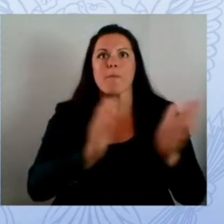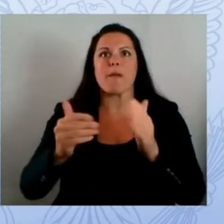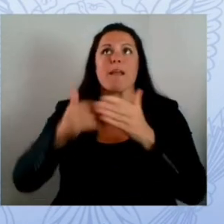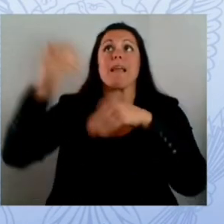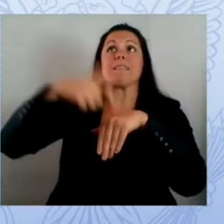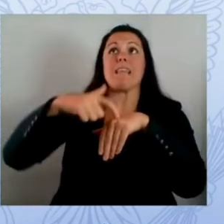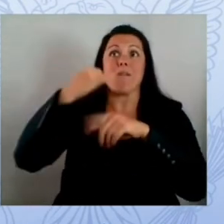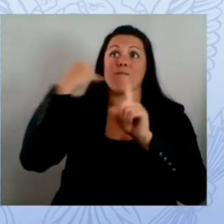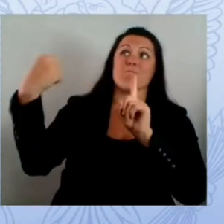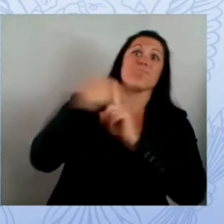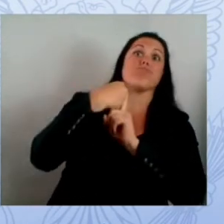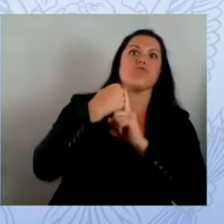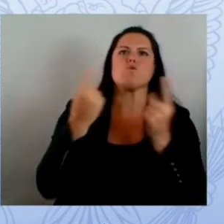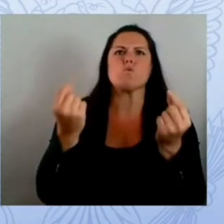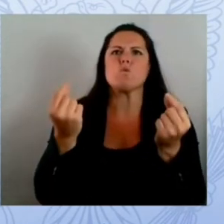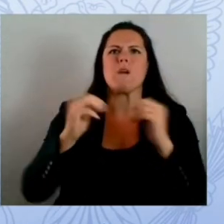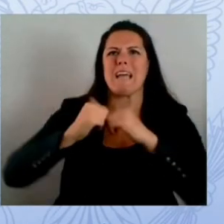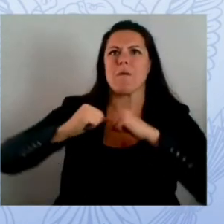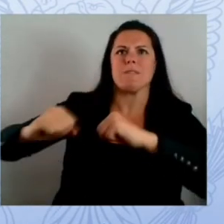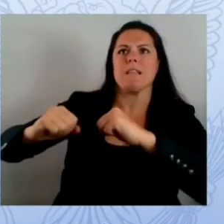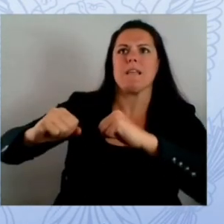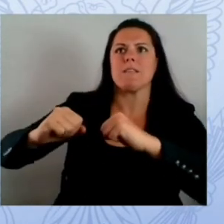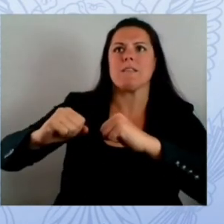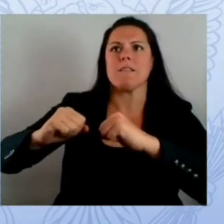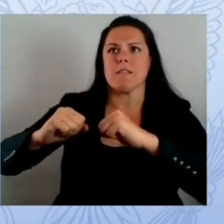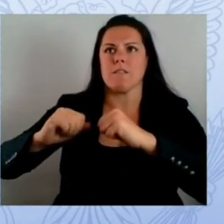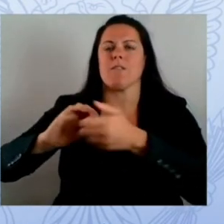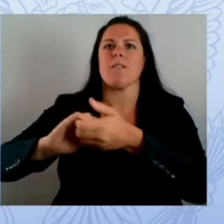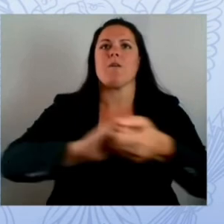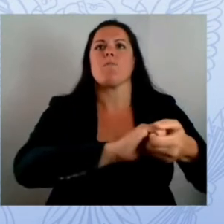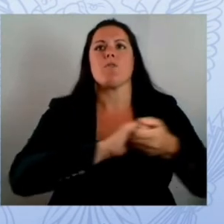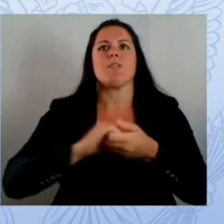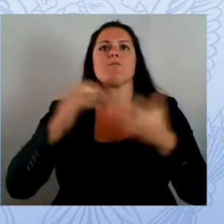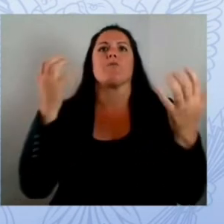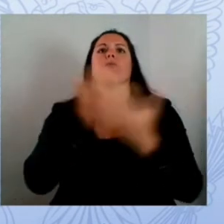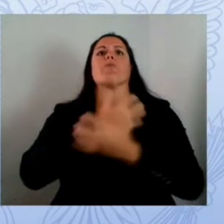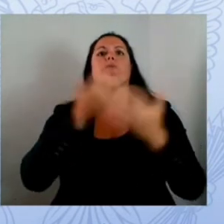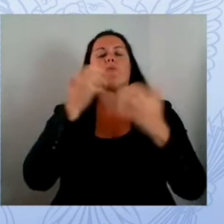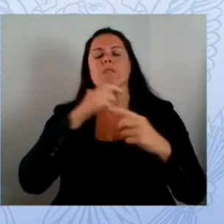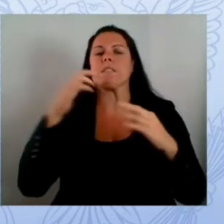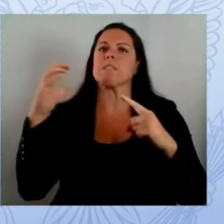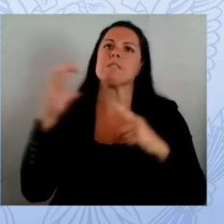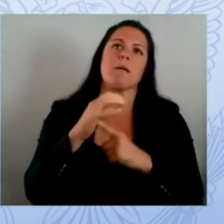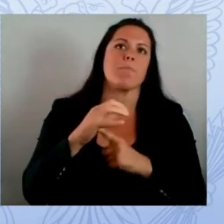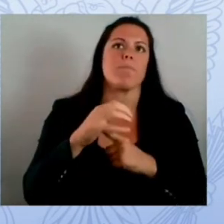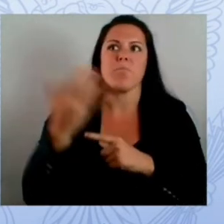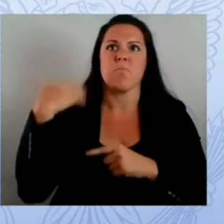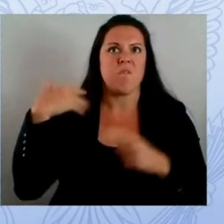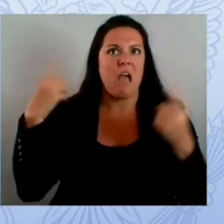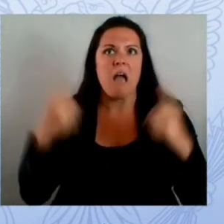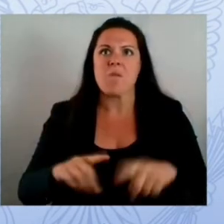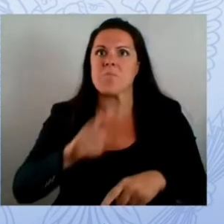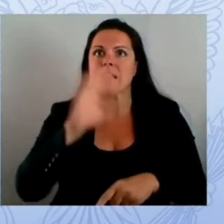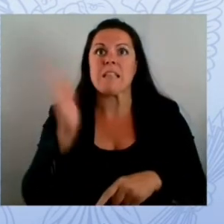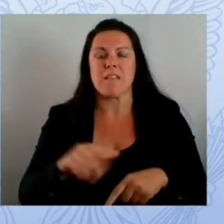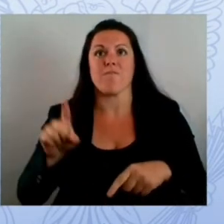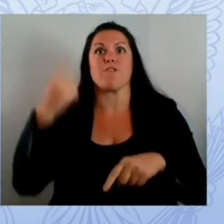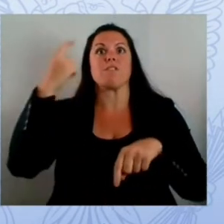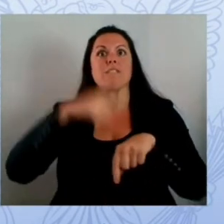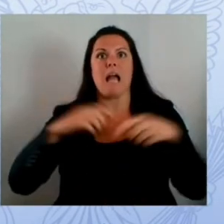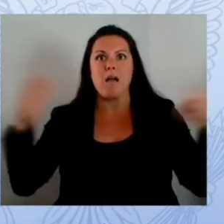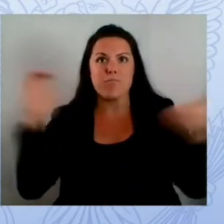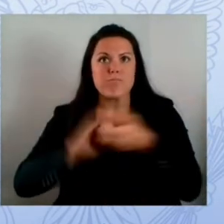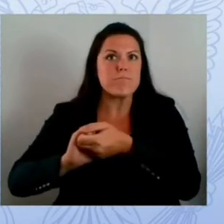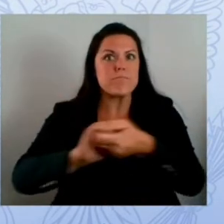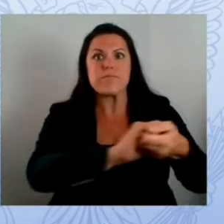very last thing we did pen a letter to the nation requesting additional support and additional flexibility in